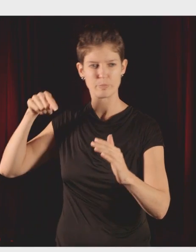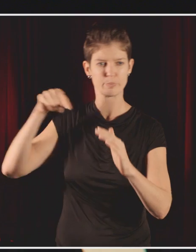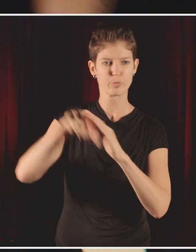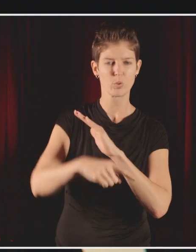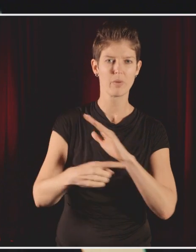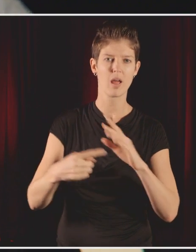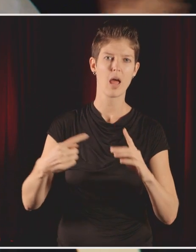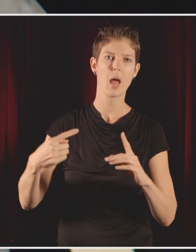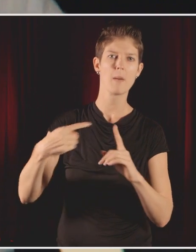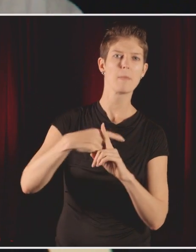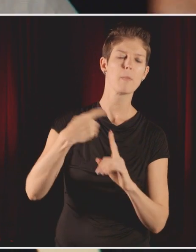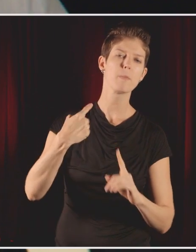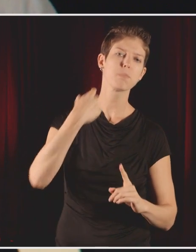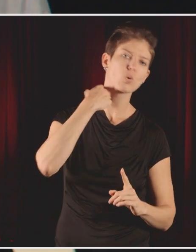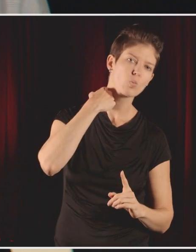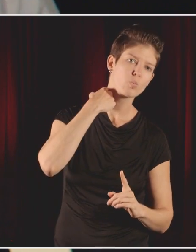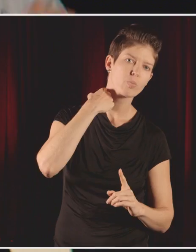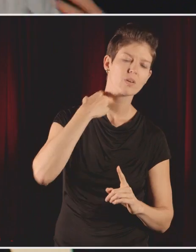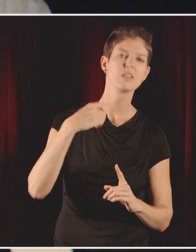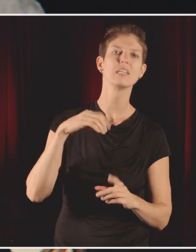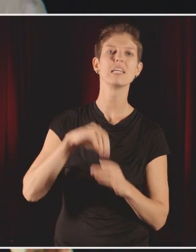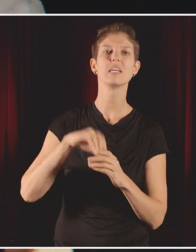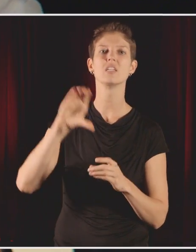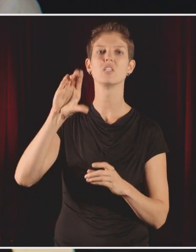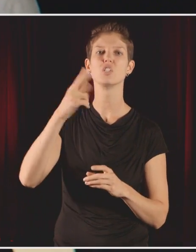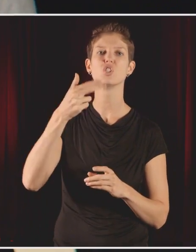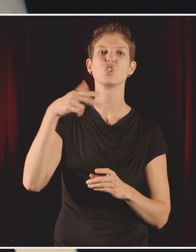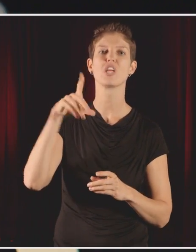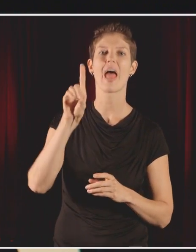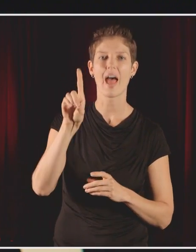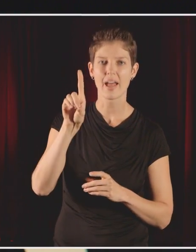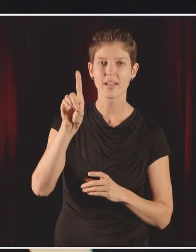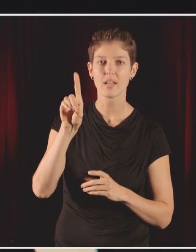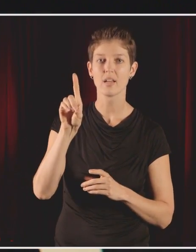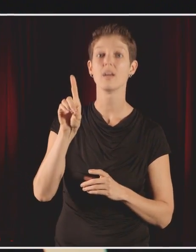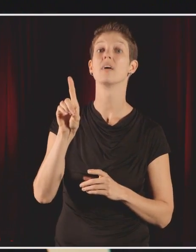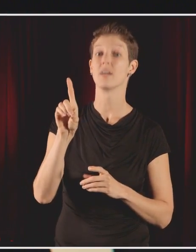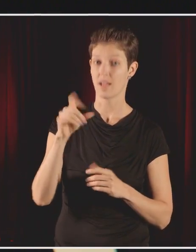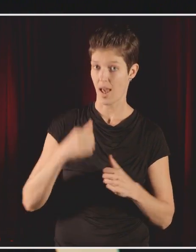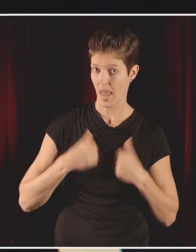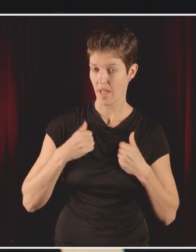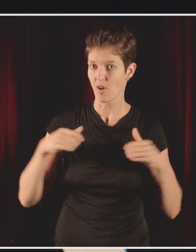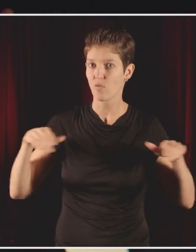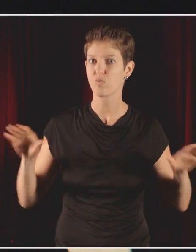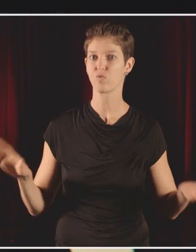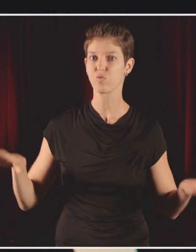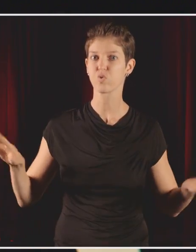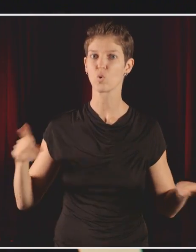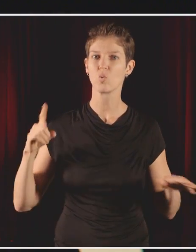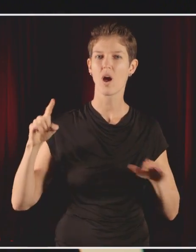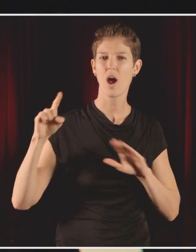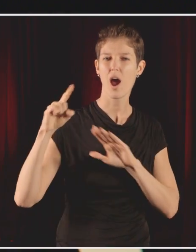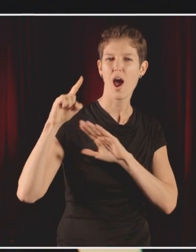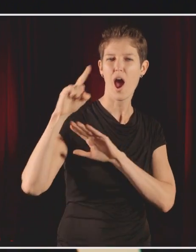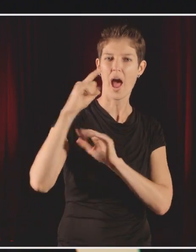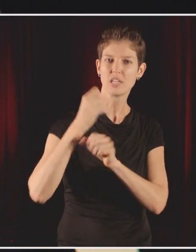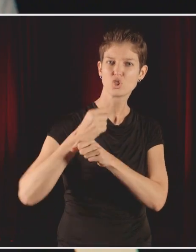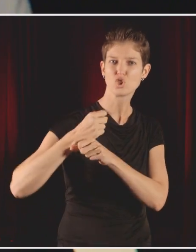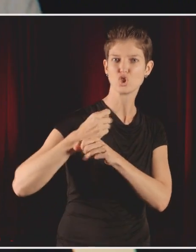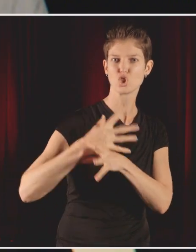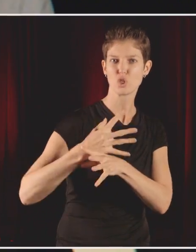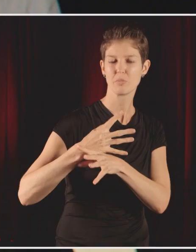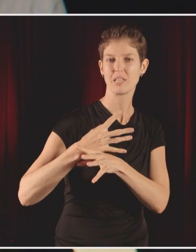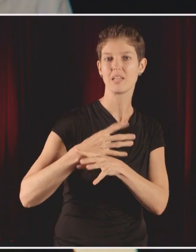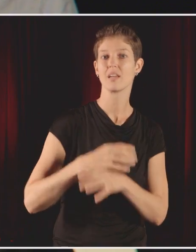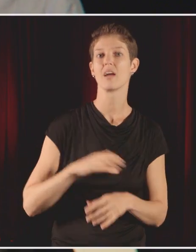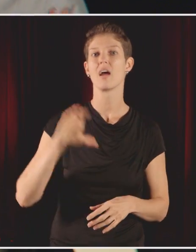two, three, four, five days, arrived in Germany, landed in a meadow, and was shot in the head by the Count